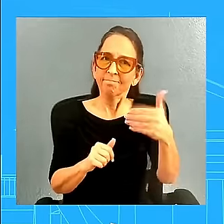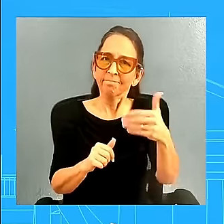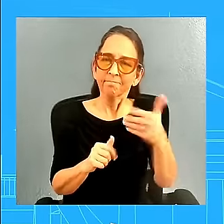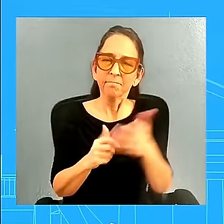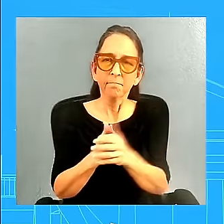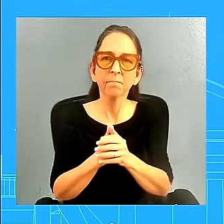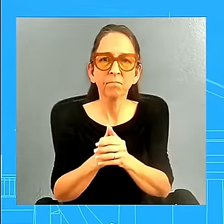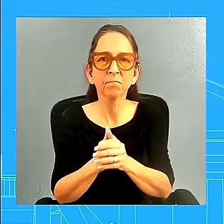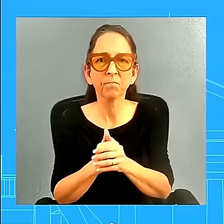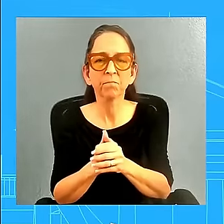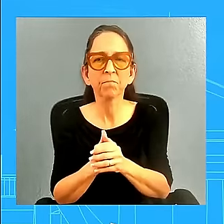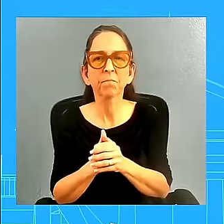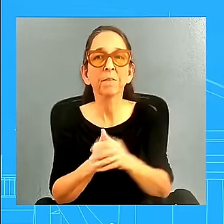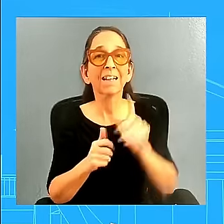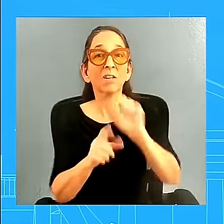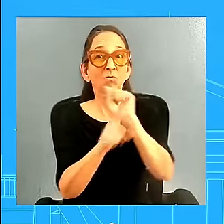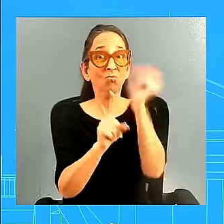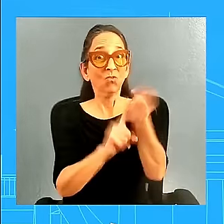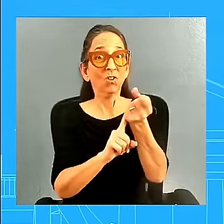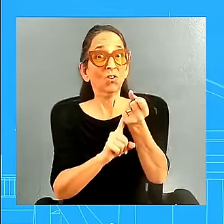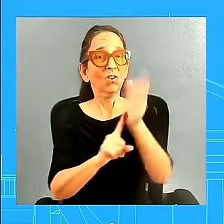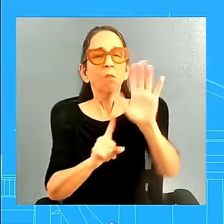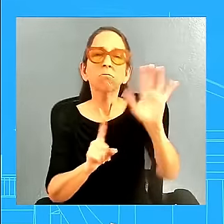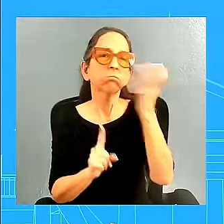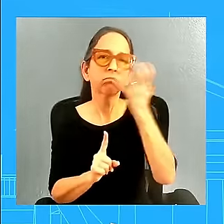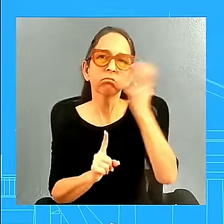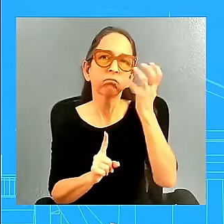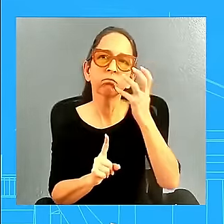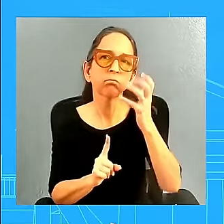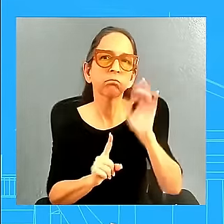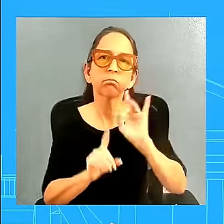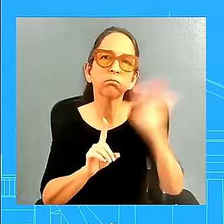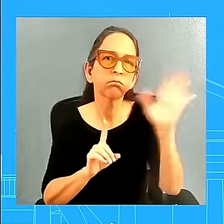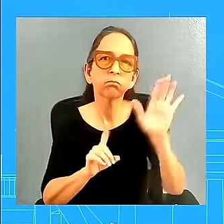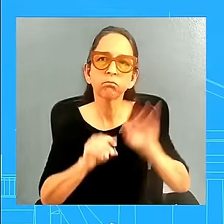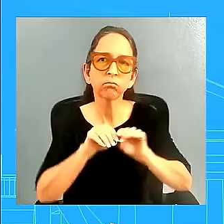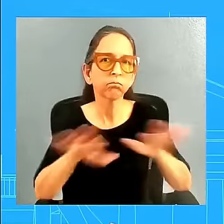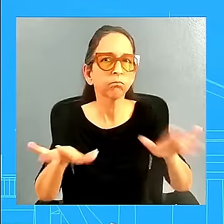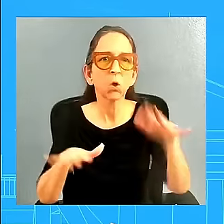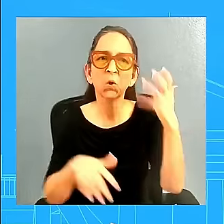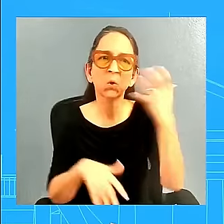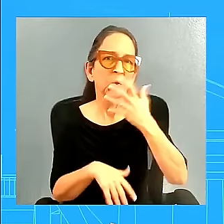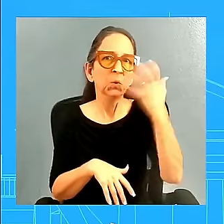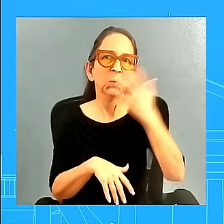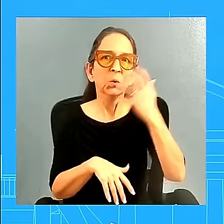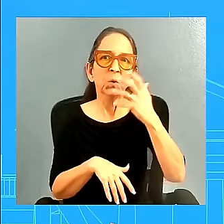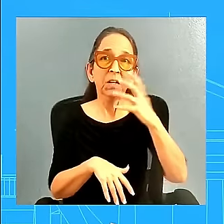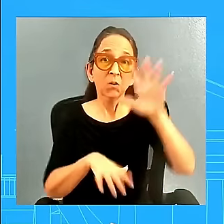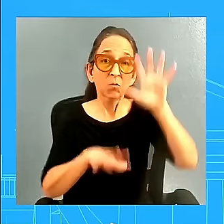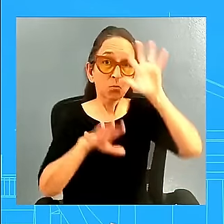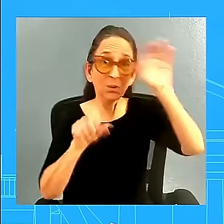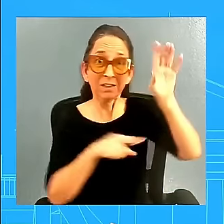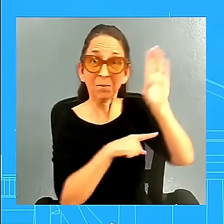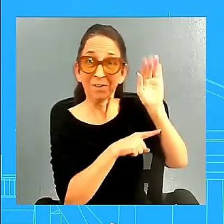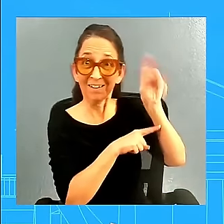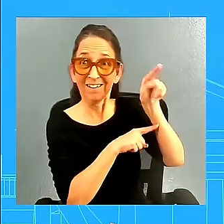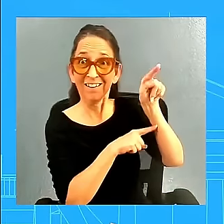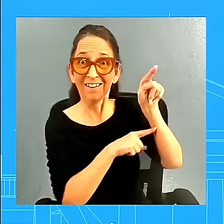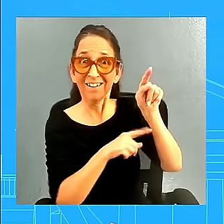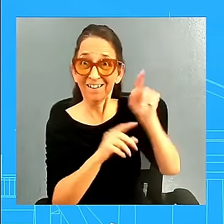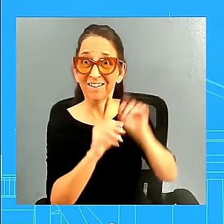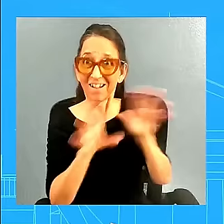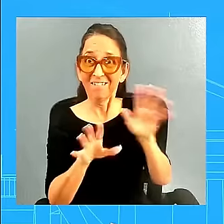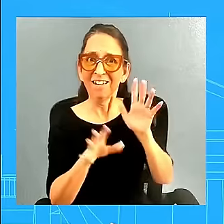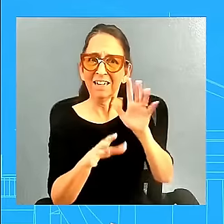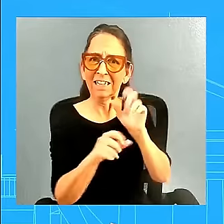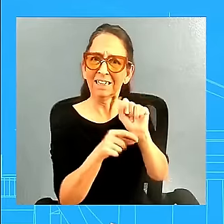situations, right, outbreaks. And so and the President wants to make sure that the American people are safe. So it is a